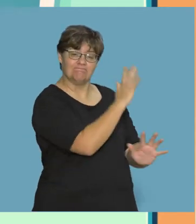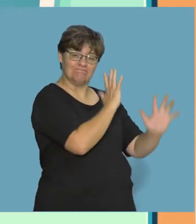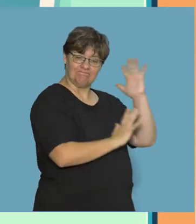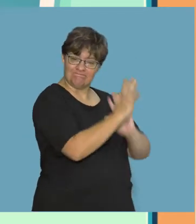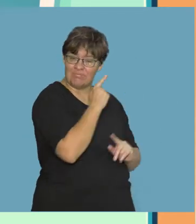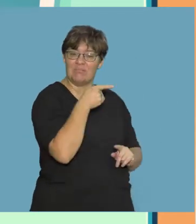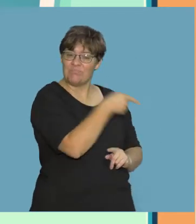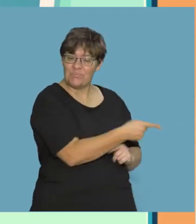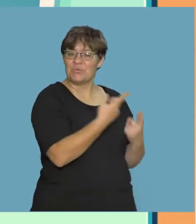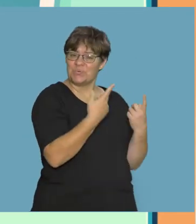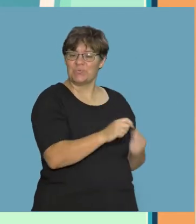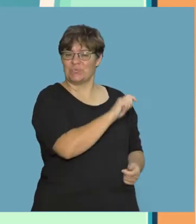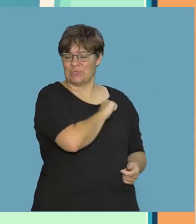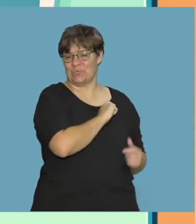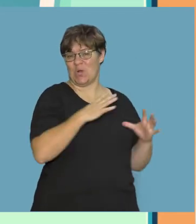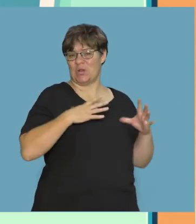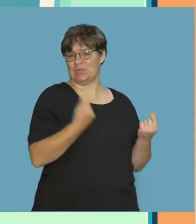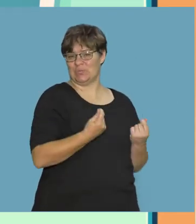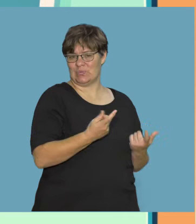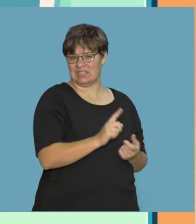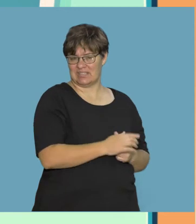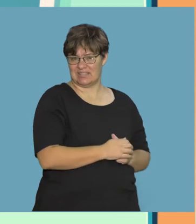Let them tell you what they really did this holiday